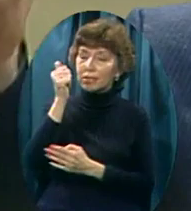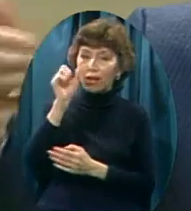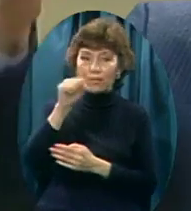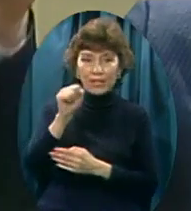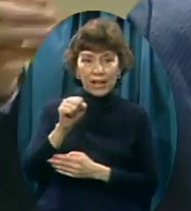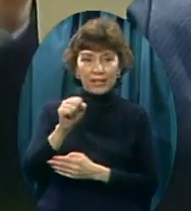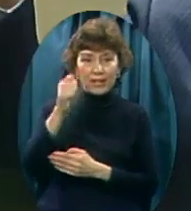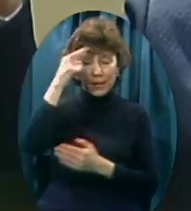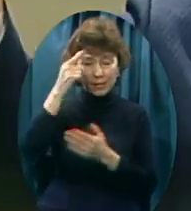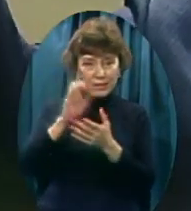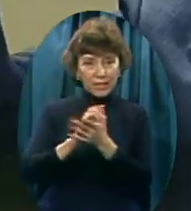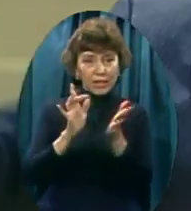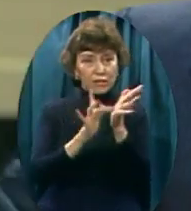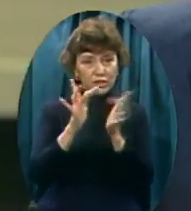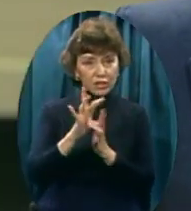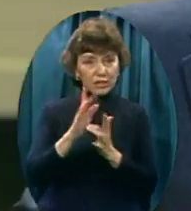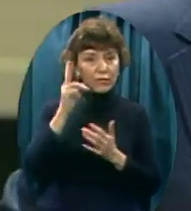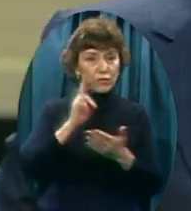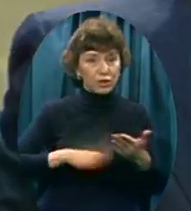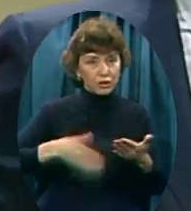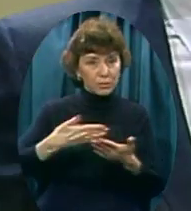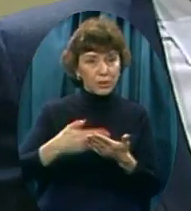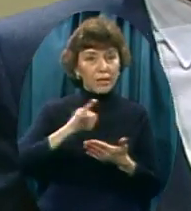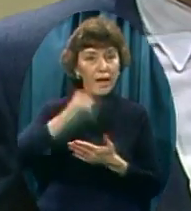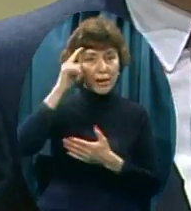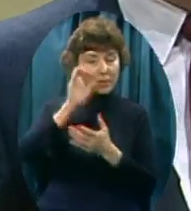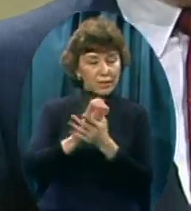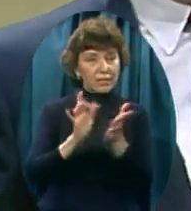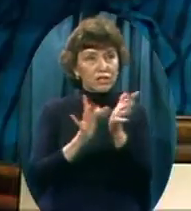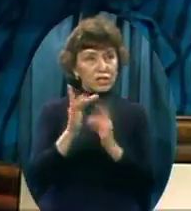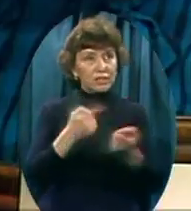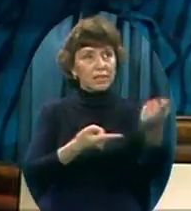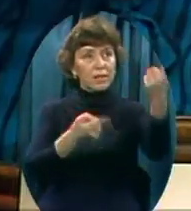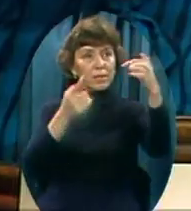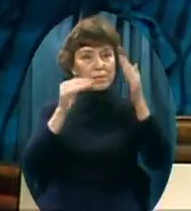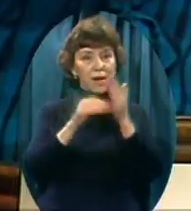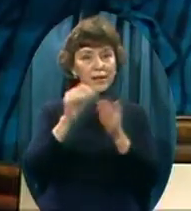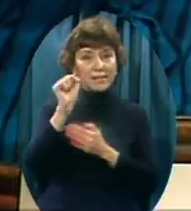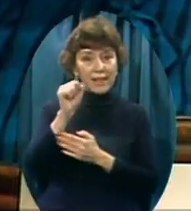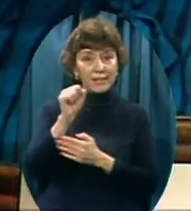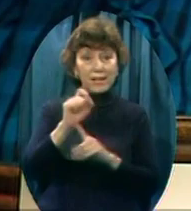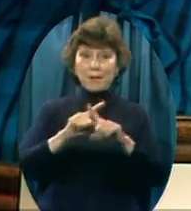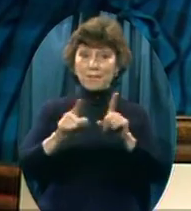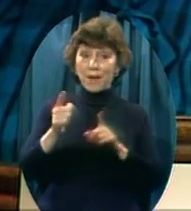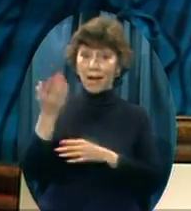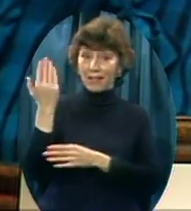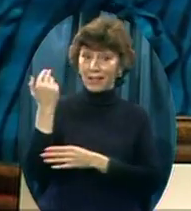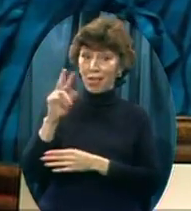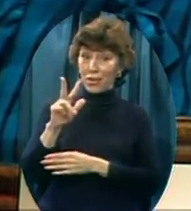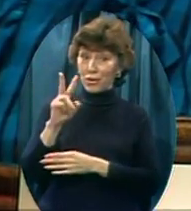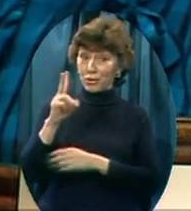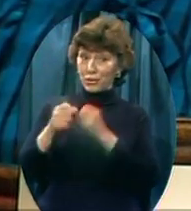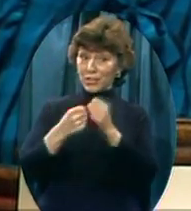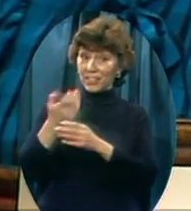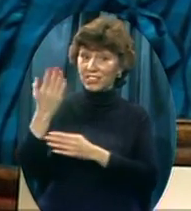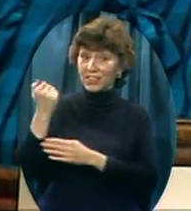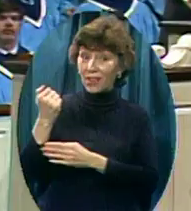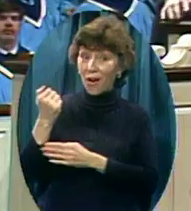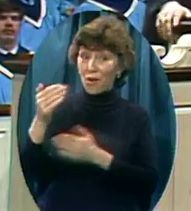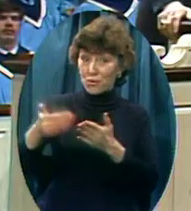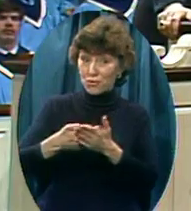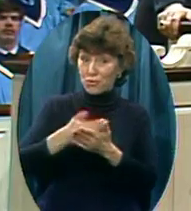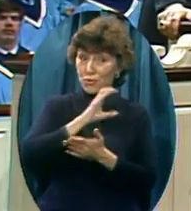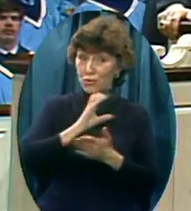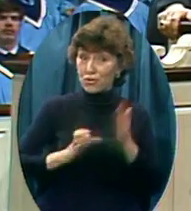Premillennial Pre-tribulational Coming of Christ For all of his church But I couldn't pronounce Those words 32 years ago And many of the good